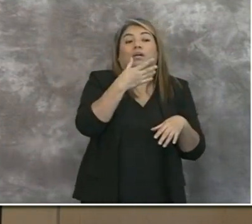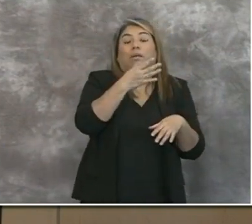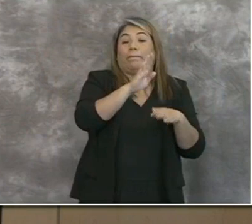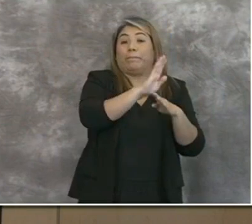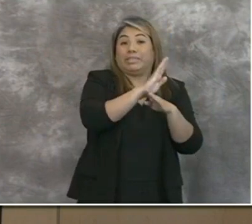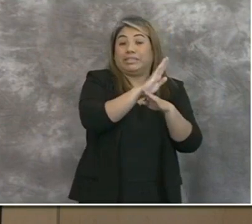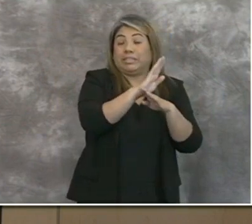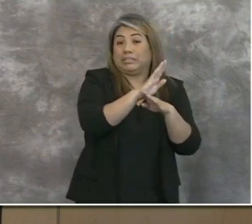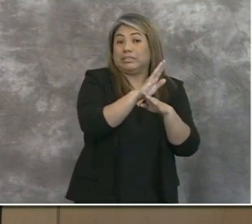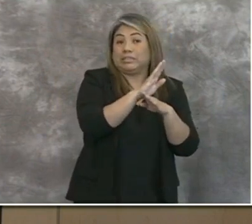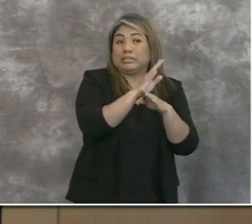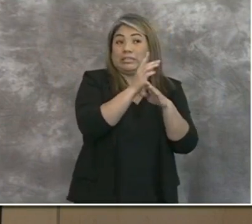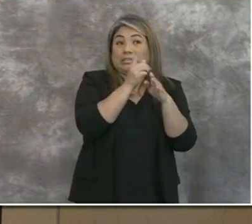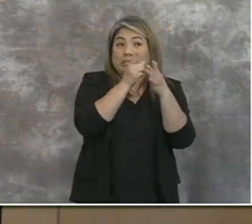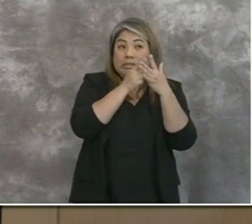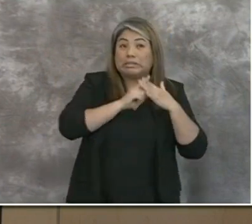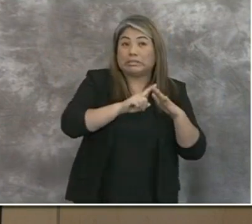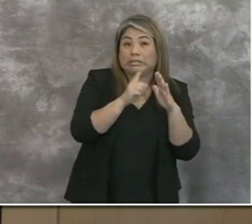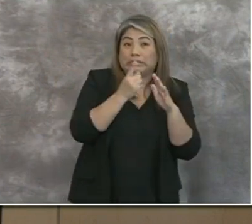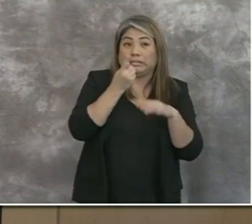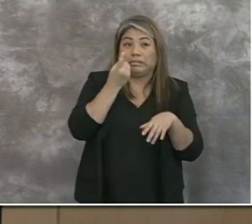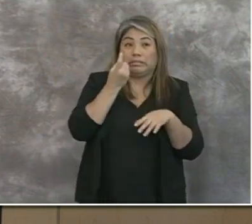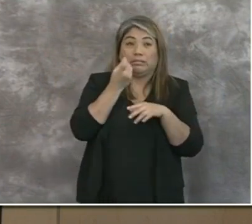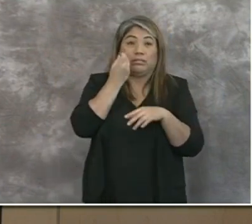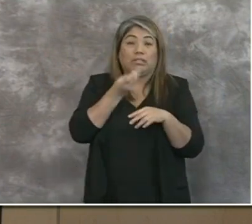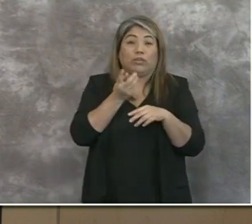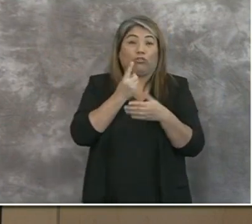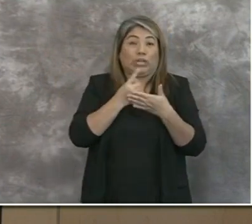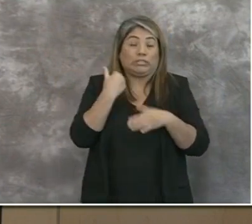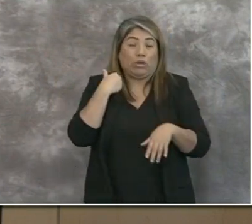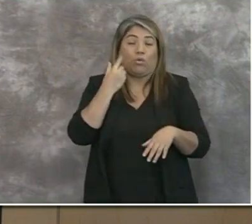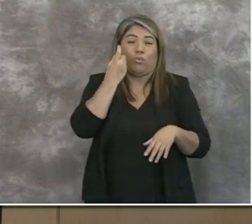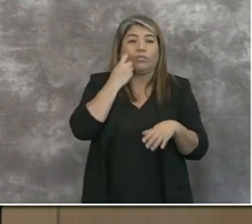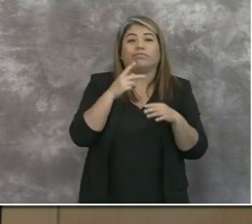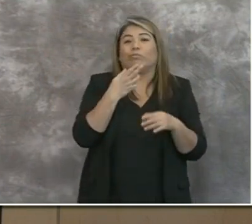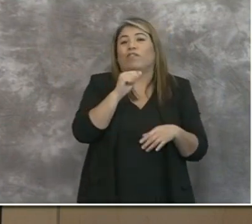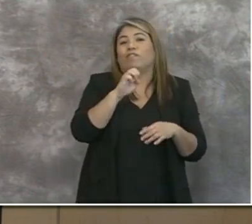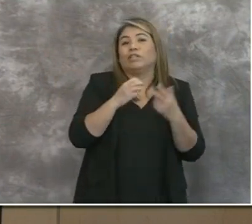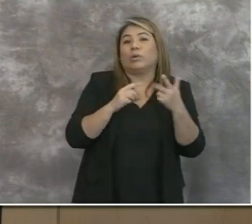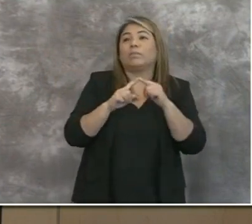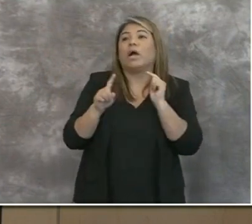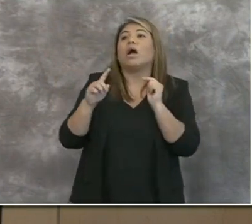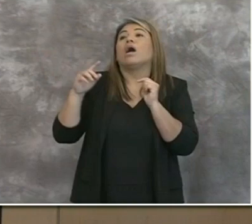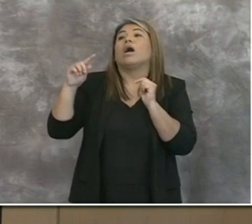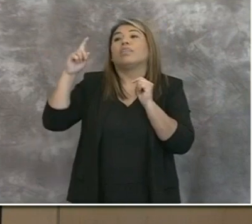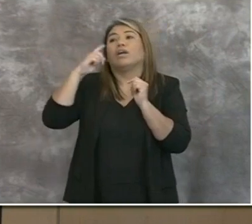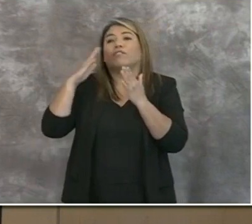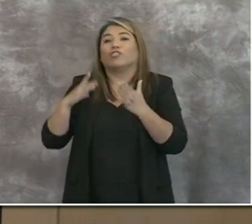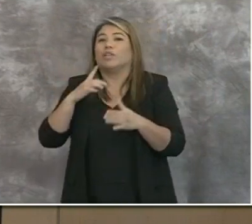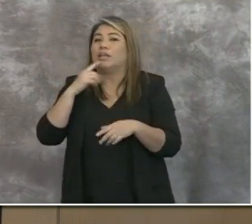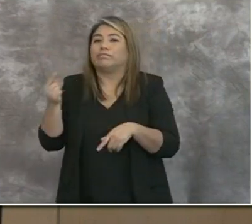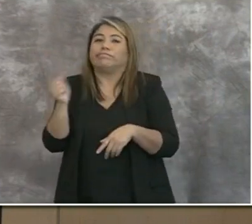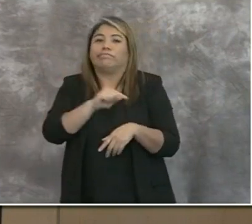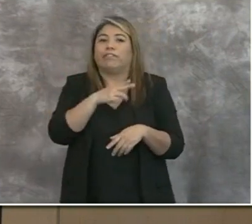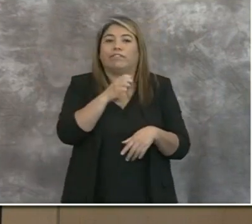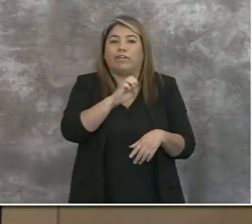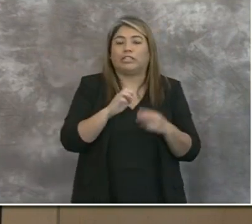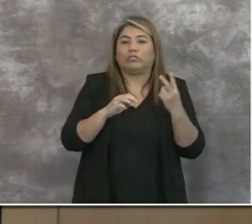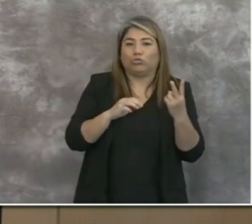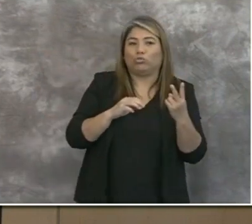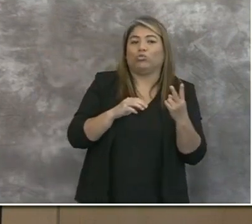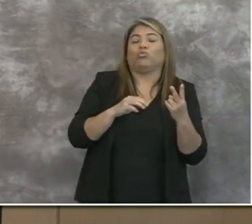launched just a couple of days ago were originally in Phase 3, but the governor moved them to Phase 2 in the